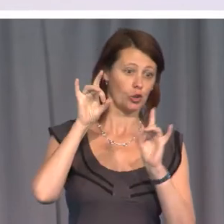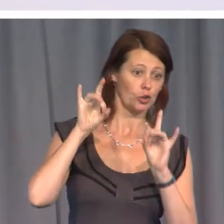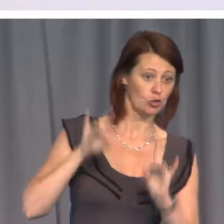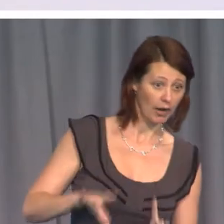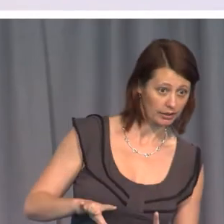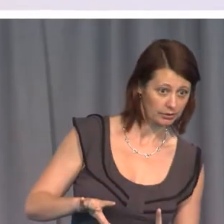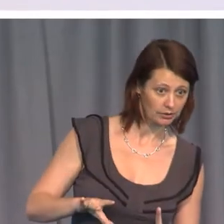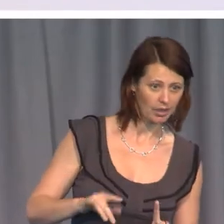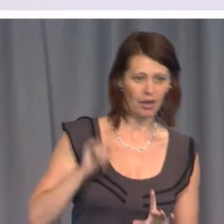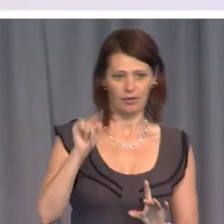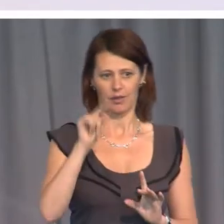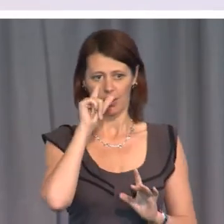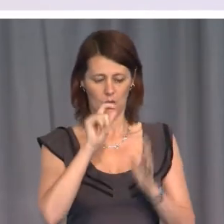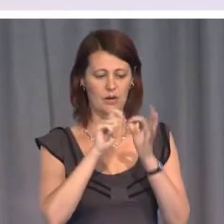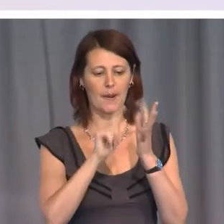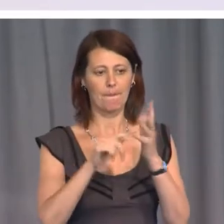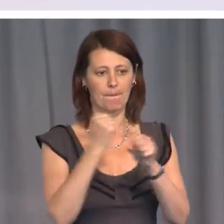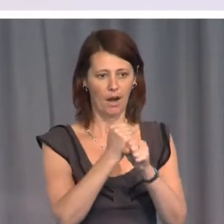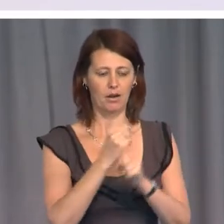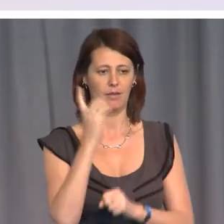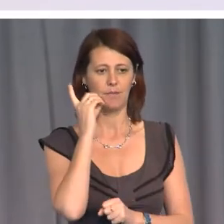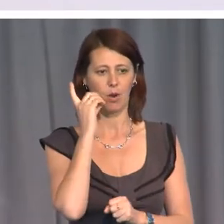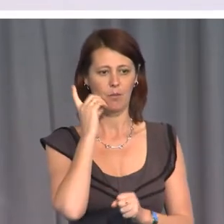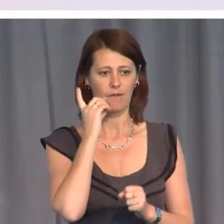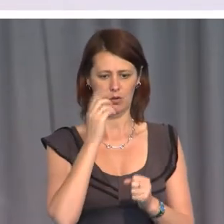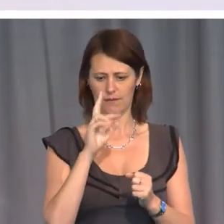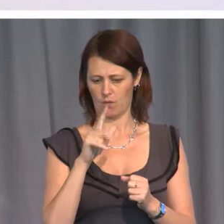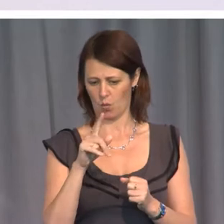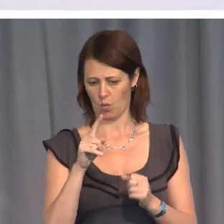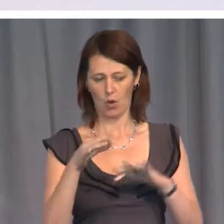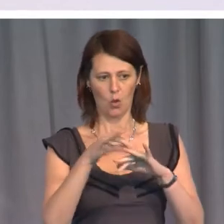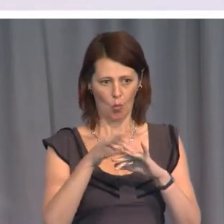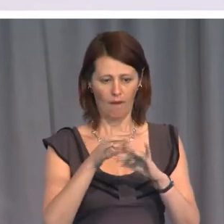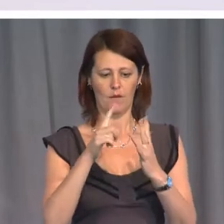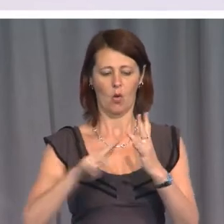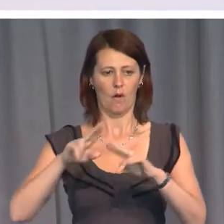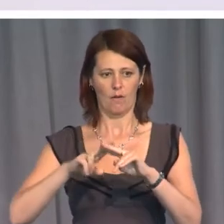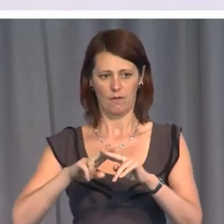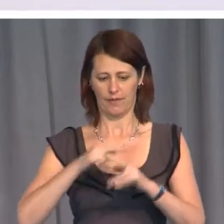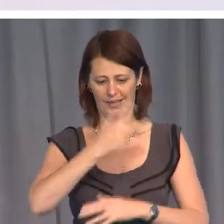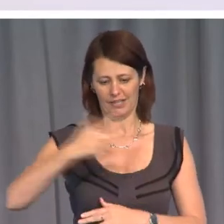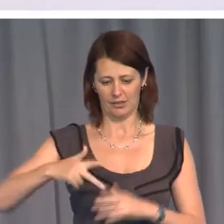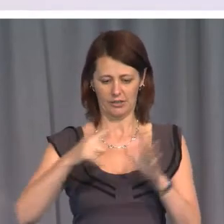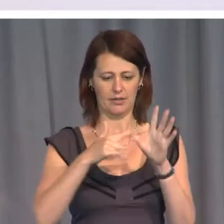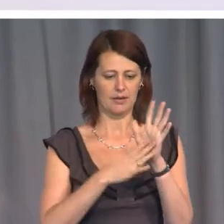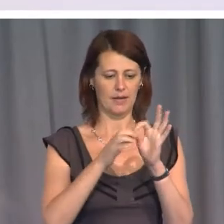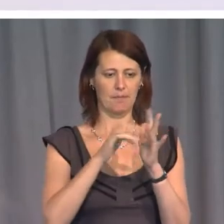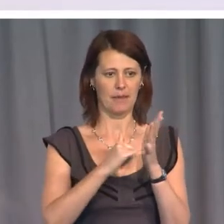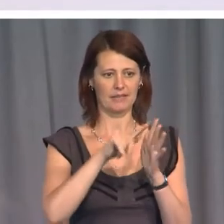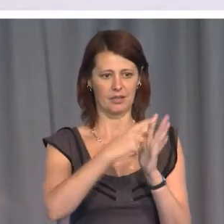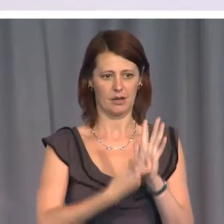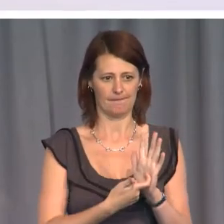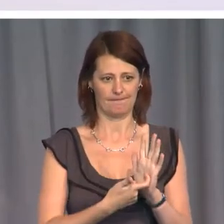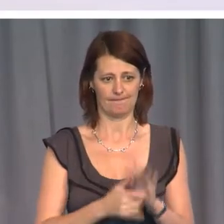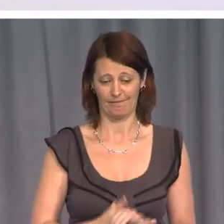were able to bug the mobile phone of the wife of the Indonesian ambassador. My first